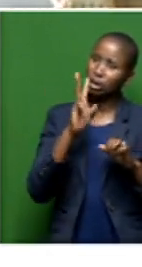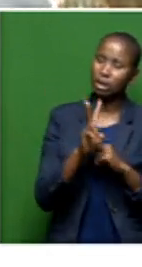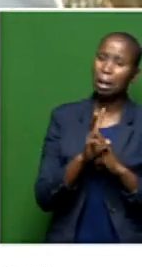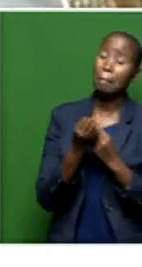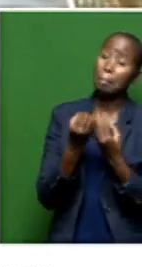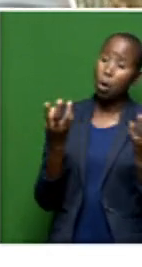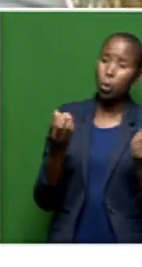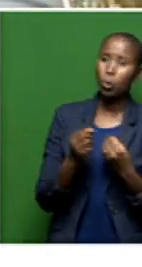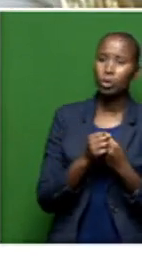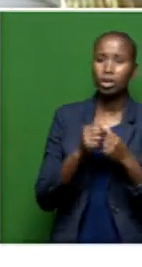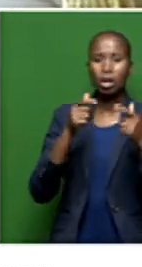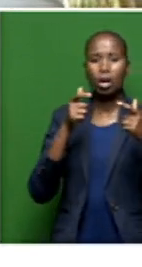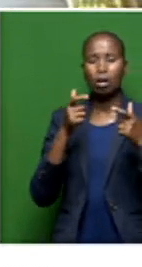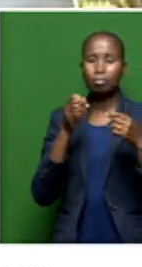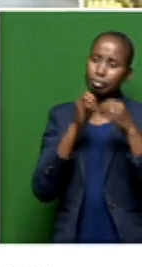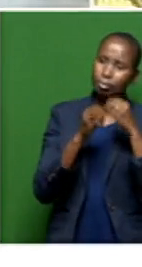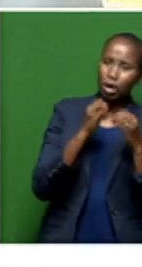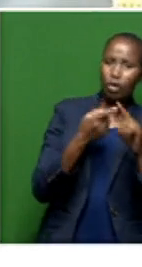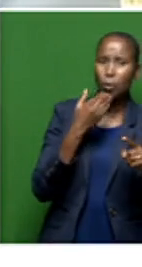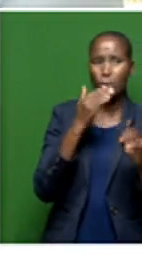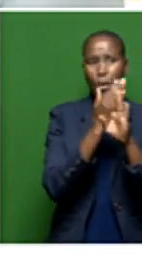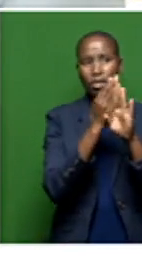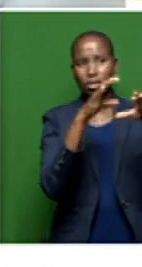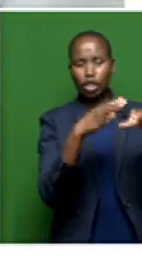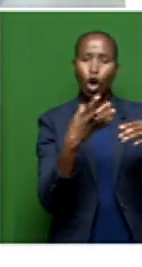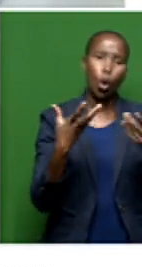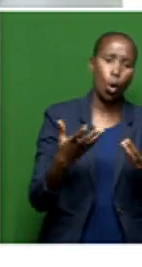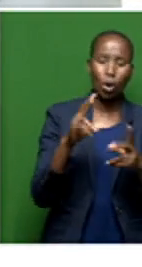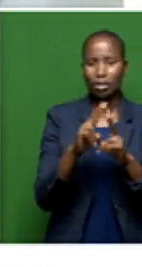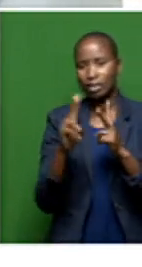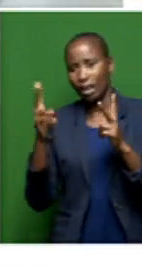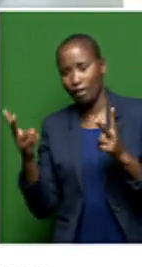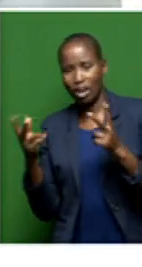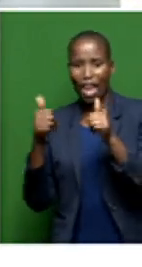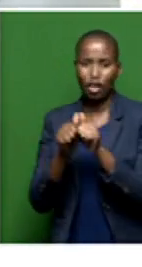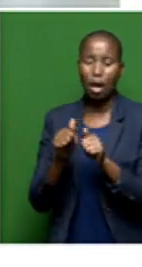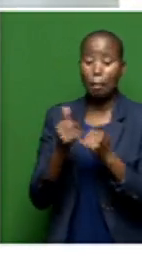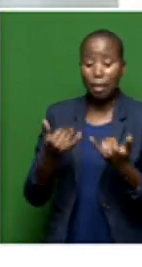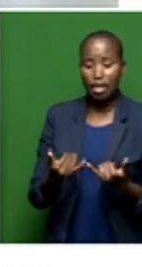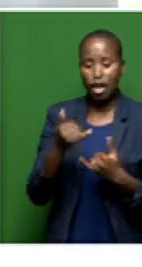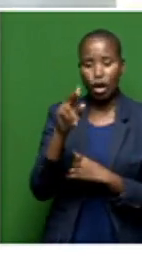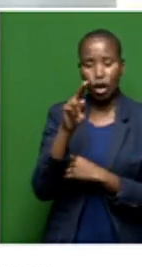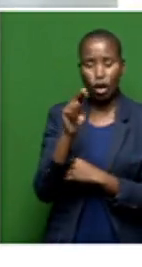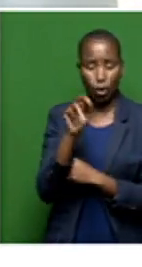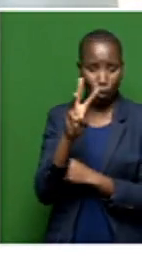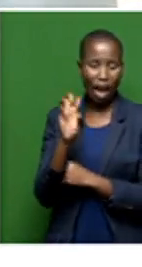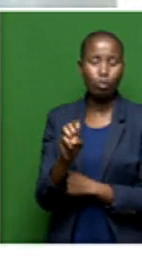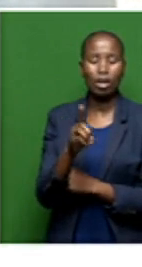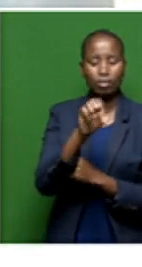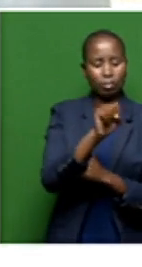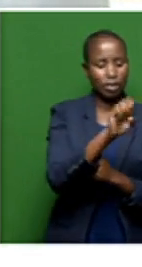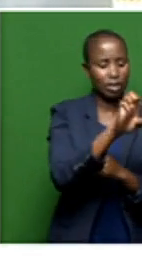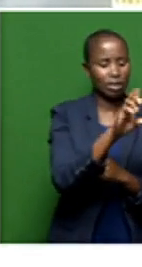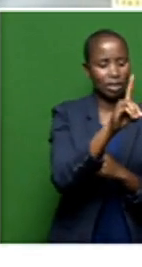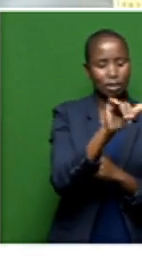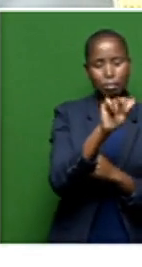maintained by either the private sector or different agencies. Here in the northwest, we had Sidibe Ngoota really manning